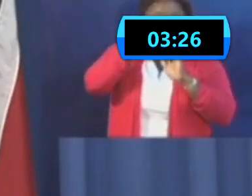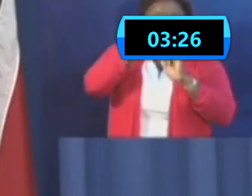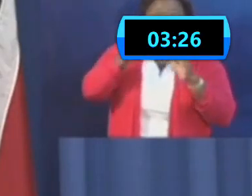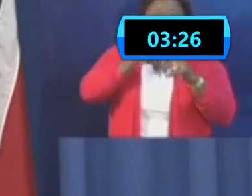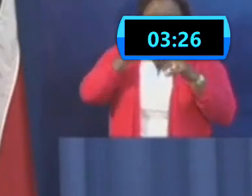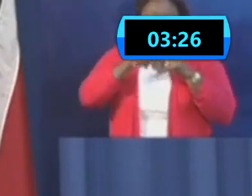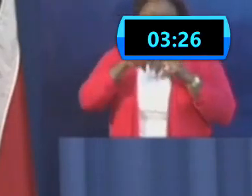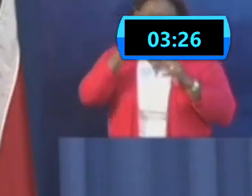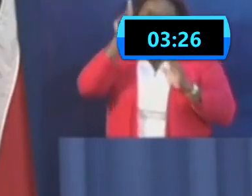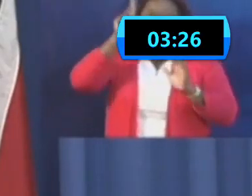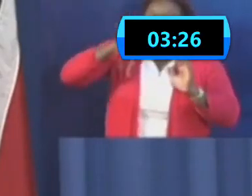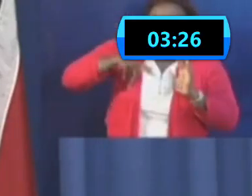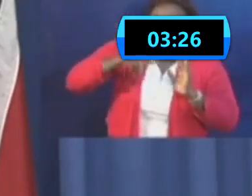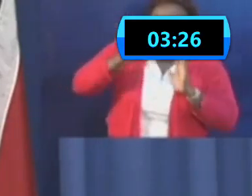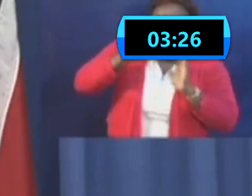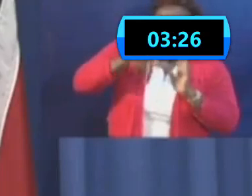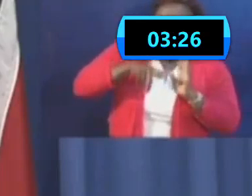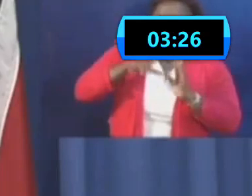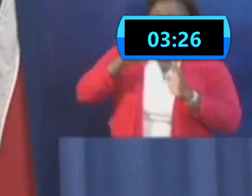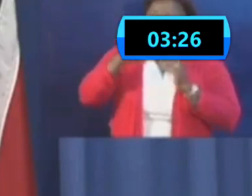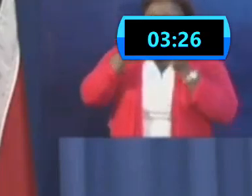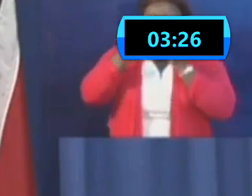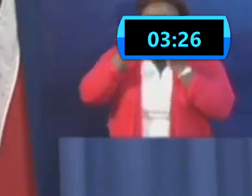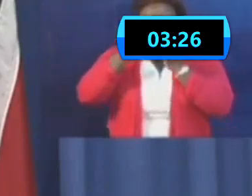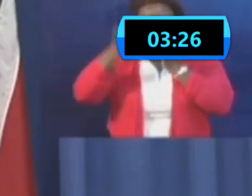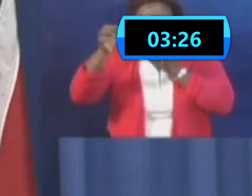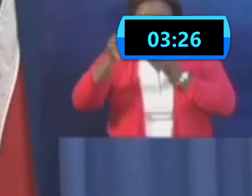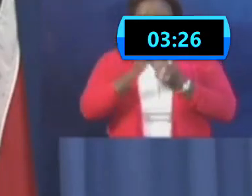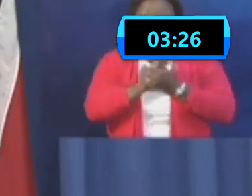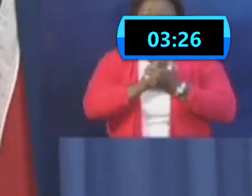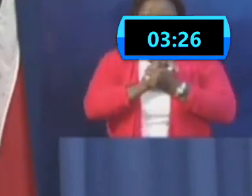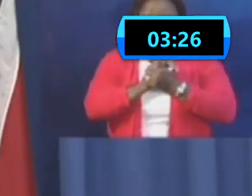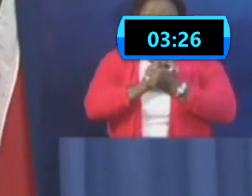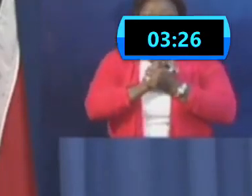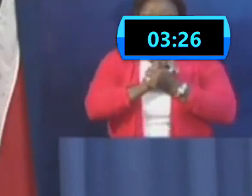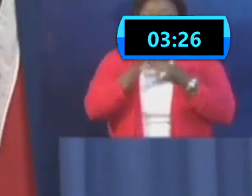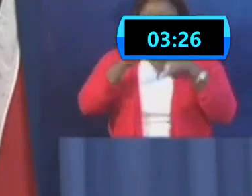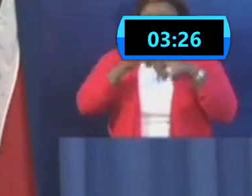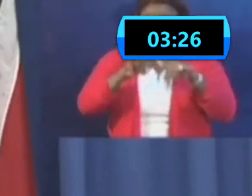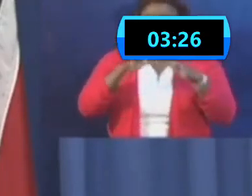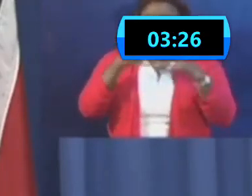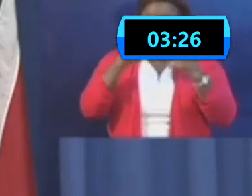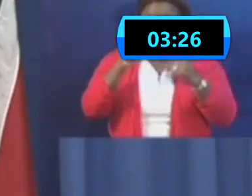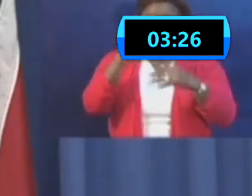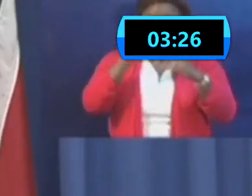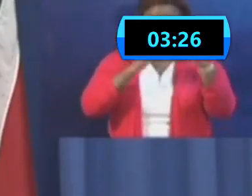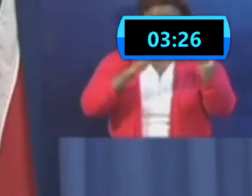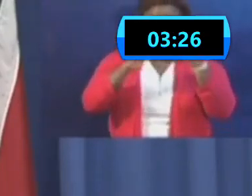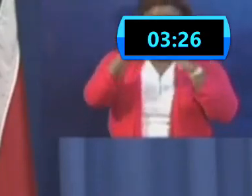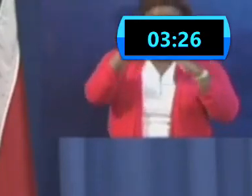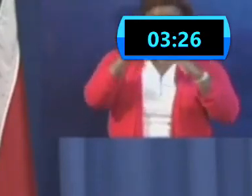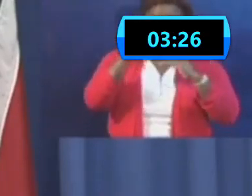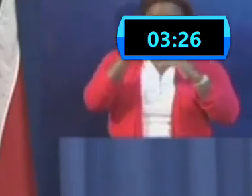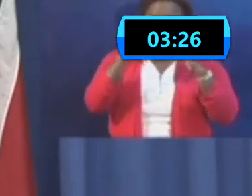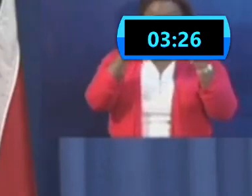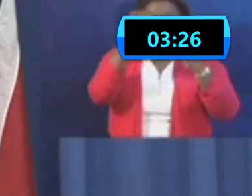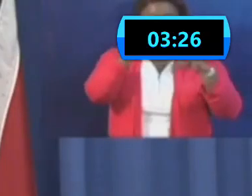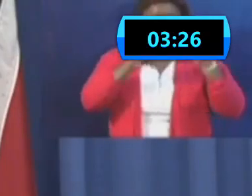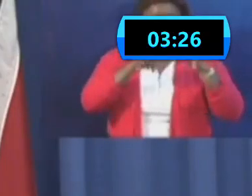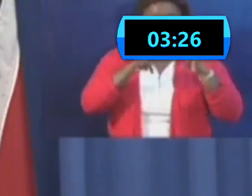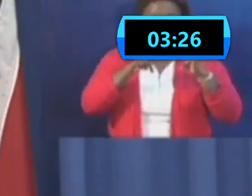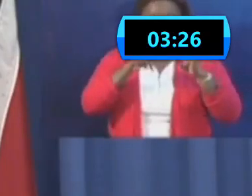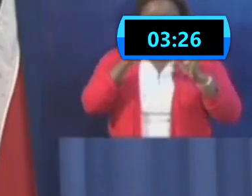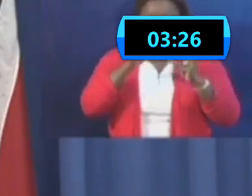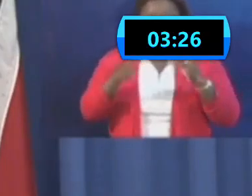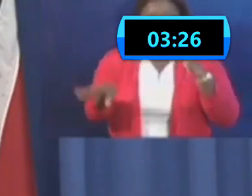as well. So it is a process that is ongoing. We're trying to continuously build the capacity out in the lab to push through more tests per day to deal with that